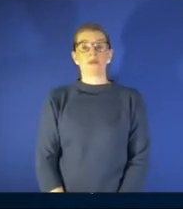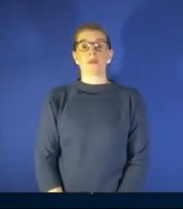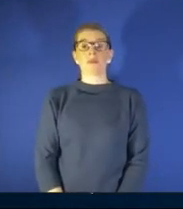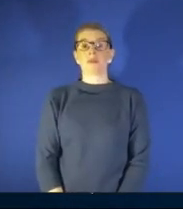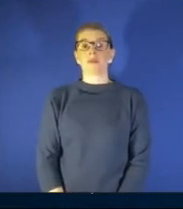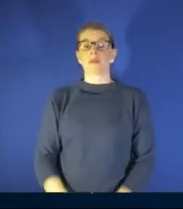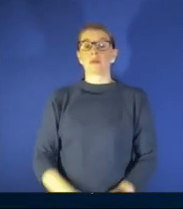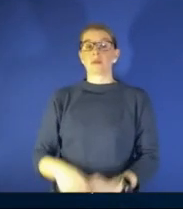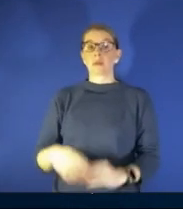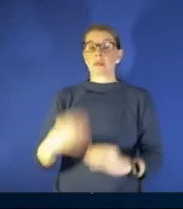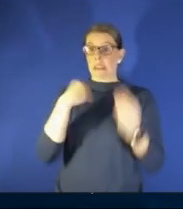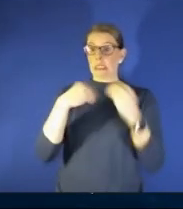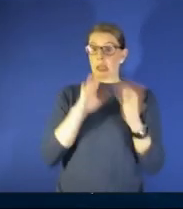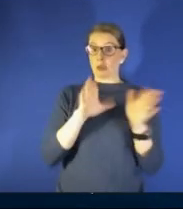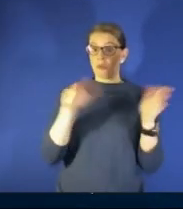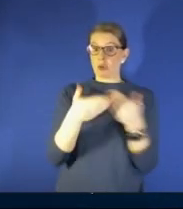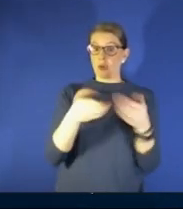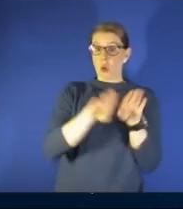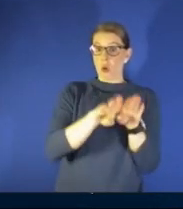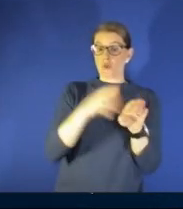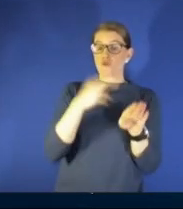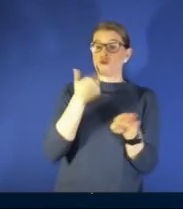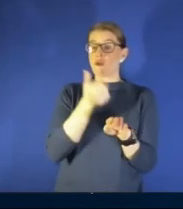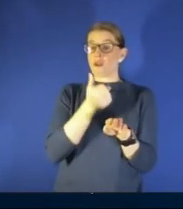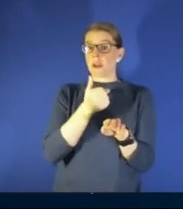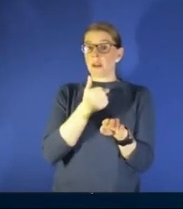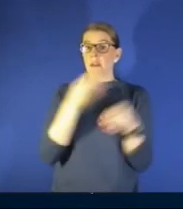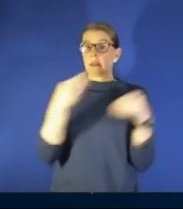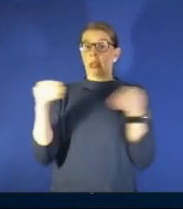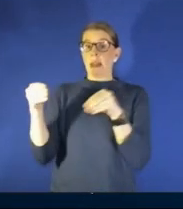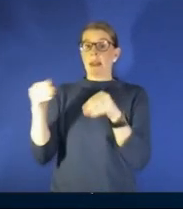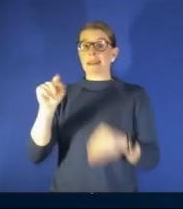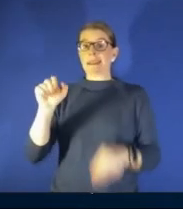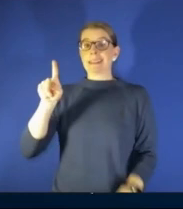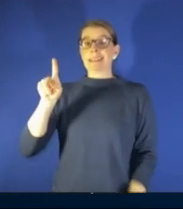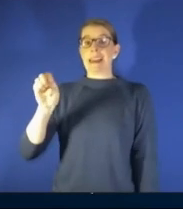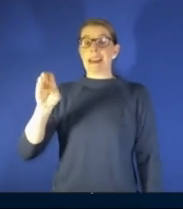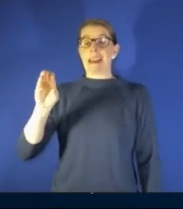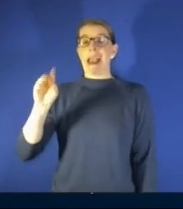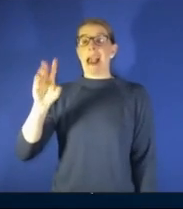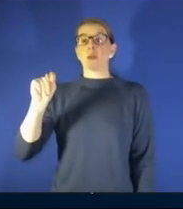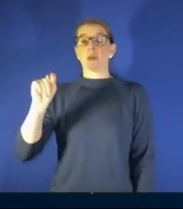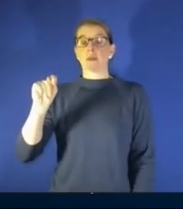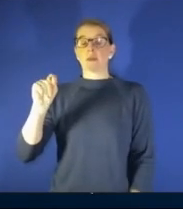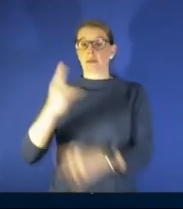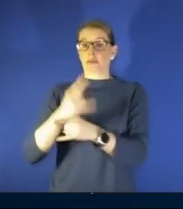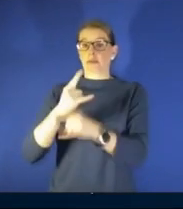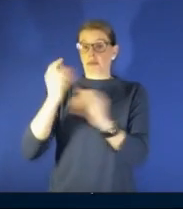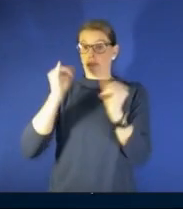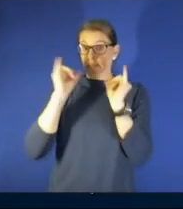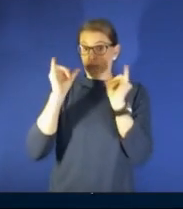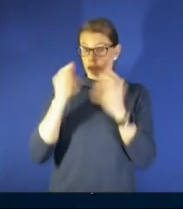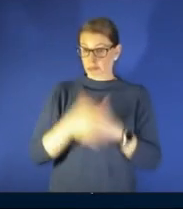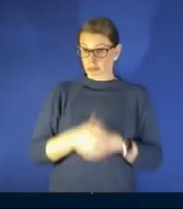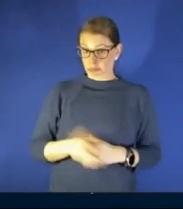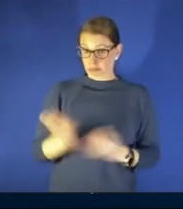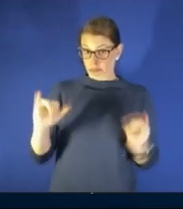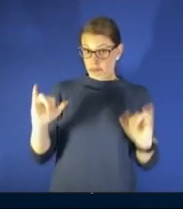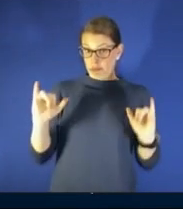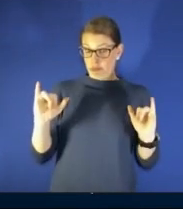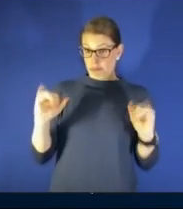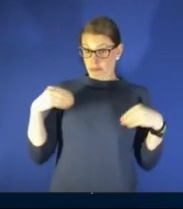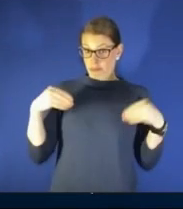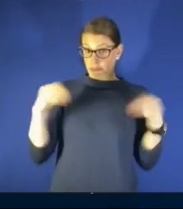initially closed restaurants began taking uh selling takeout alcohol drinks are most restaurants in kansas city still doing that